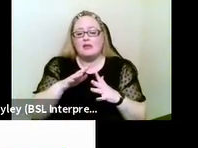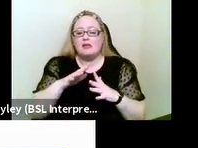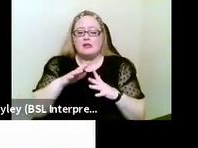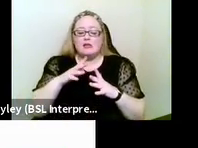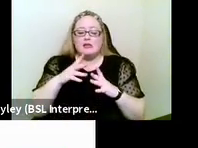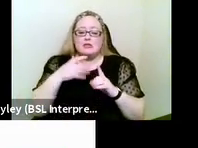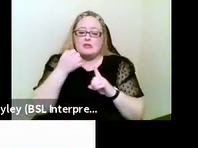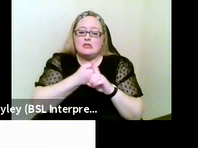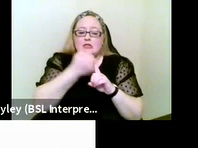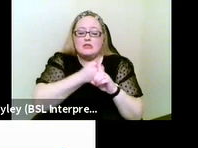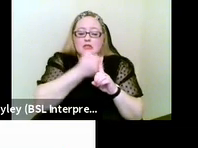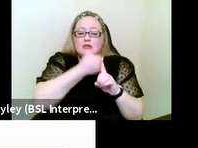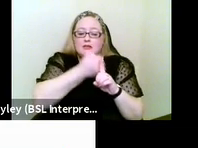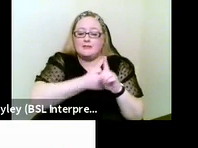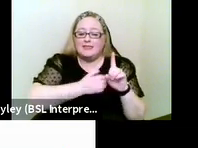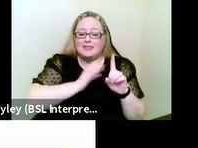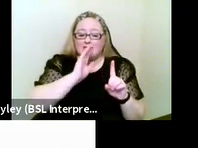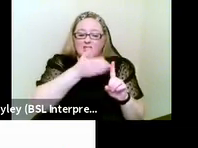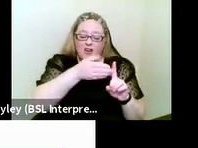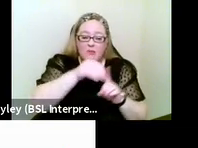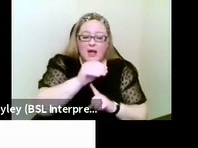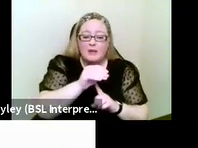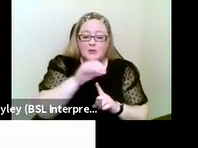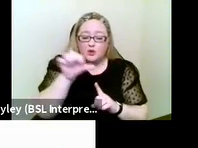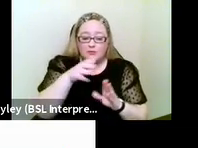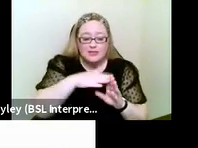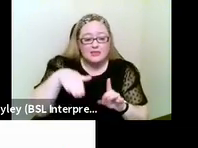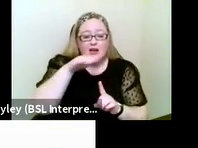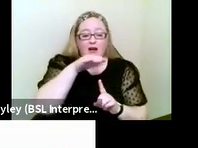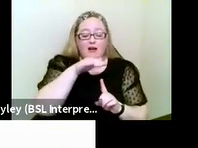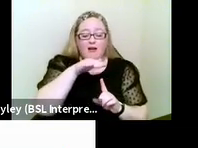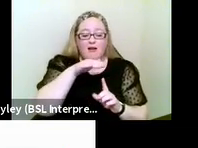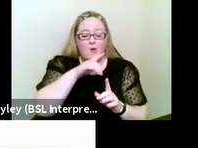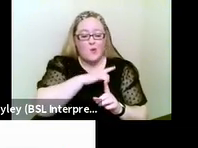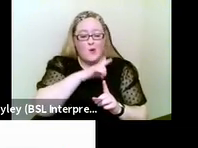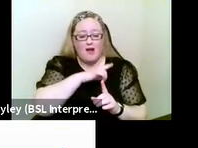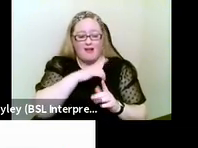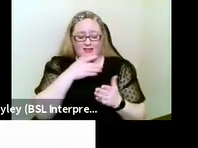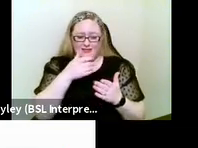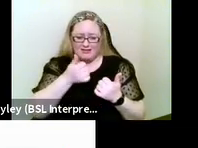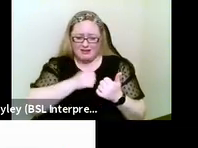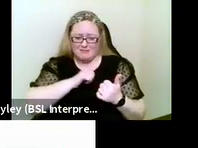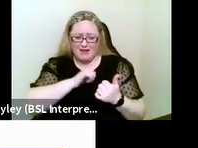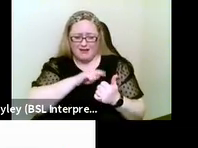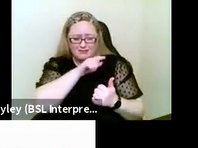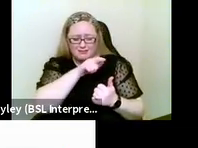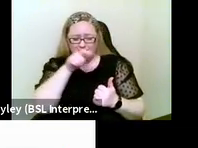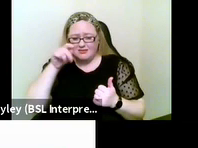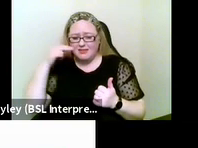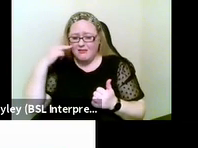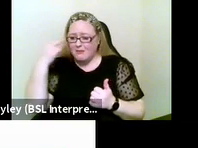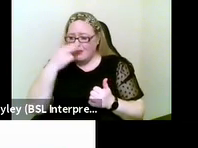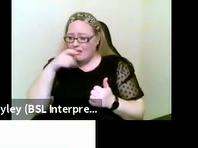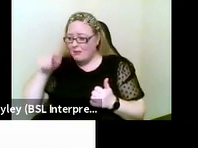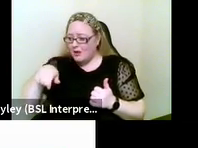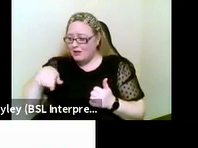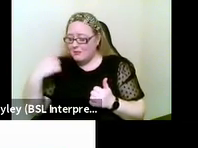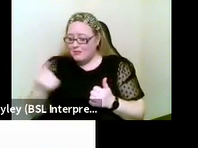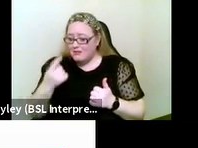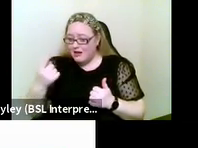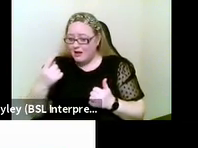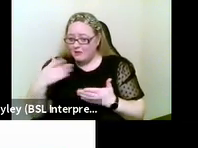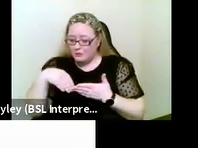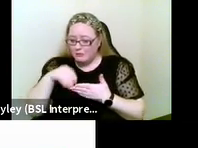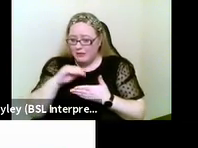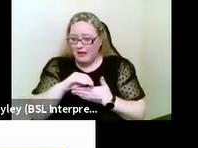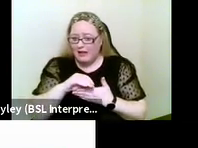rate of direct payment. We can't expect the deaf, blind person to commission support at that level if we couldn't commission it